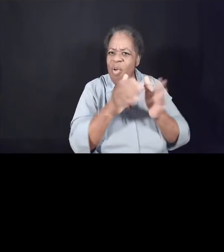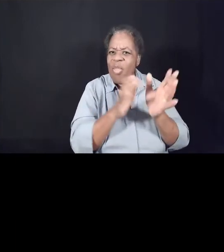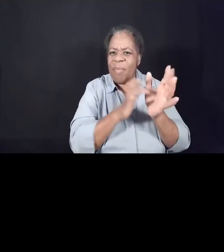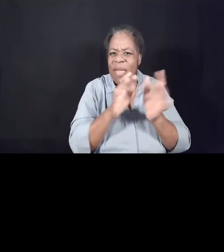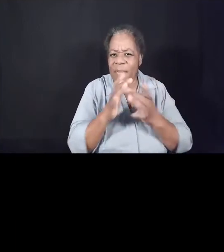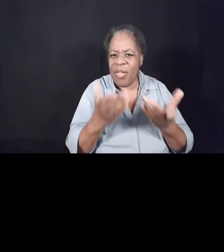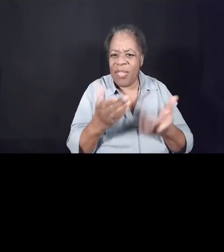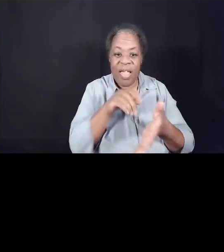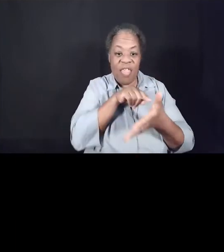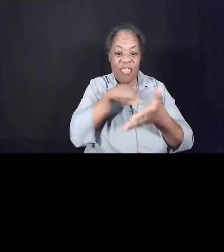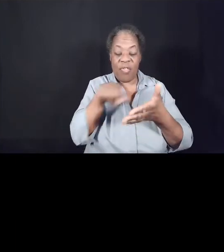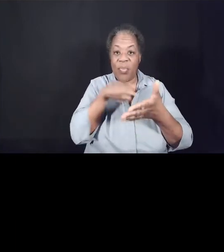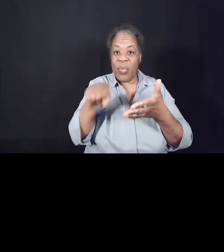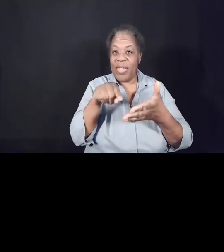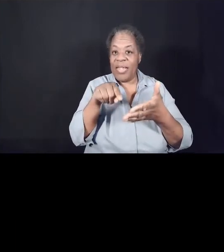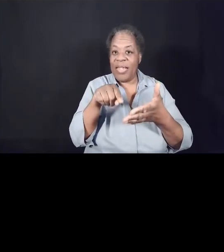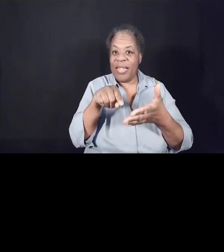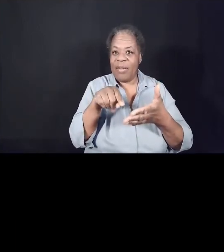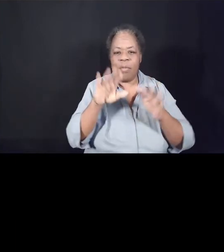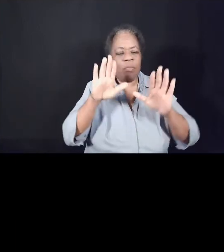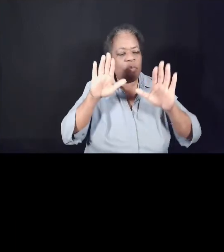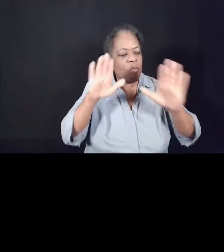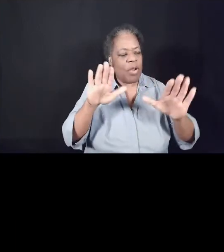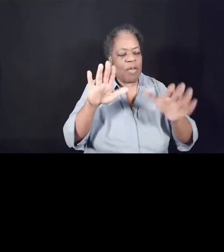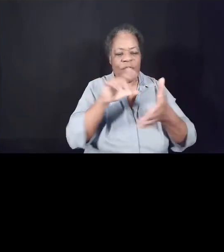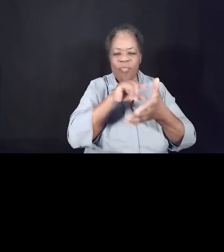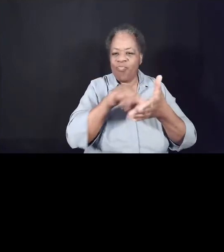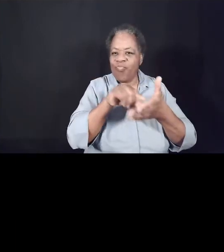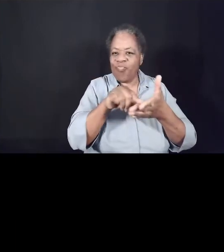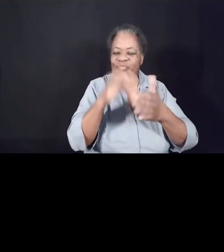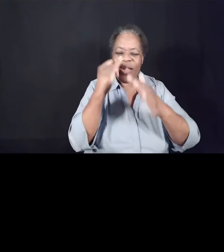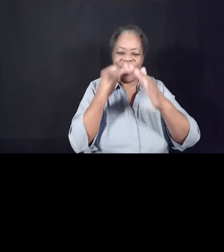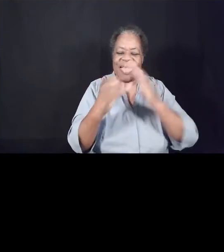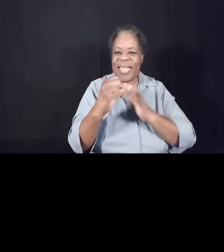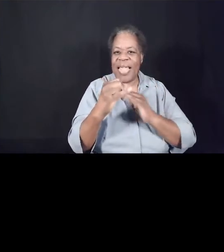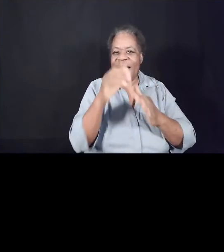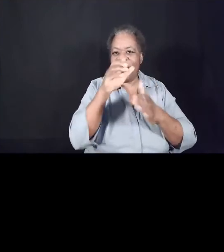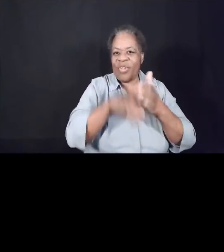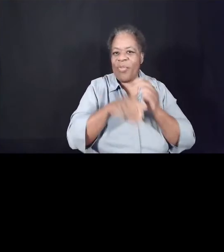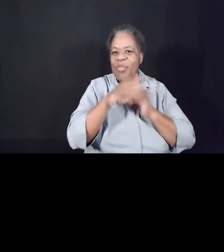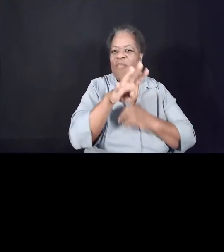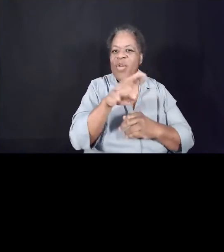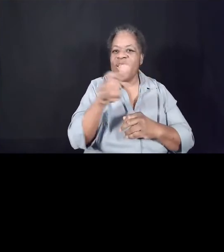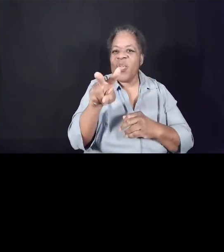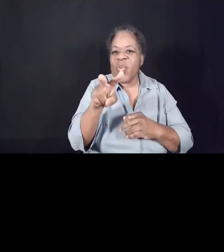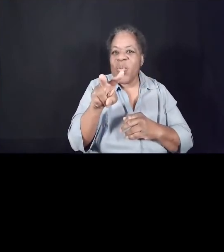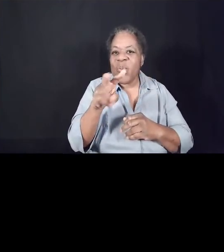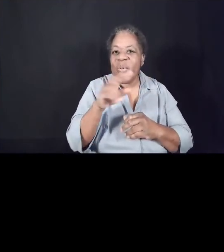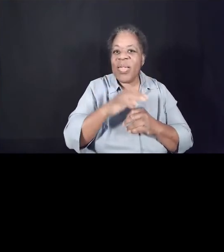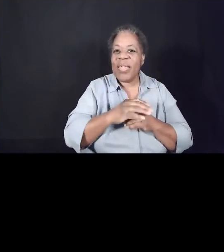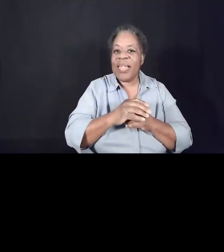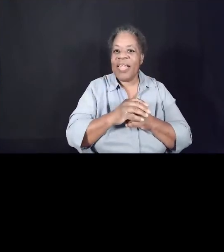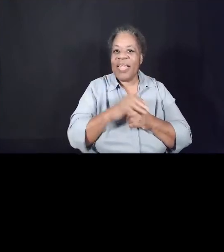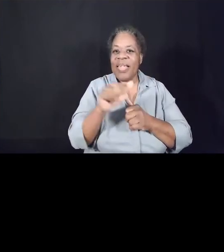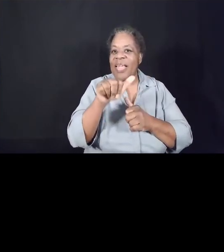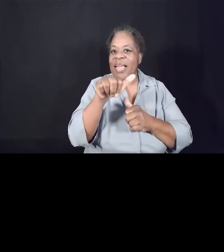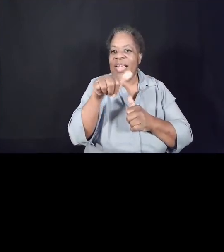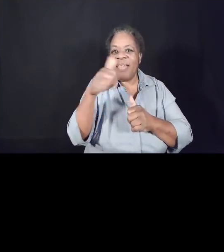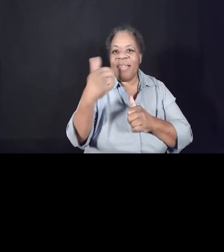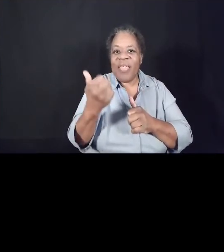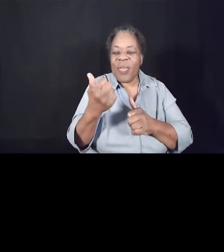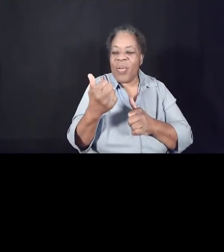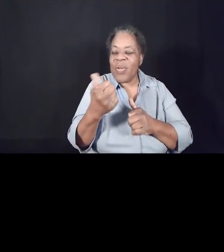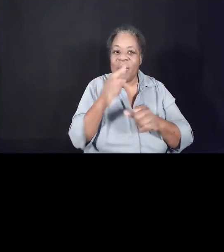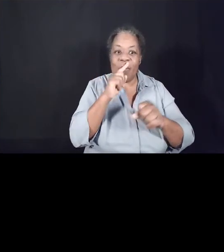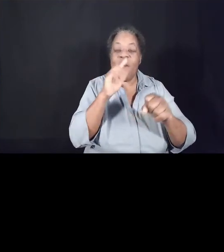we come to another great passage of Scripture. Isaiah 42. And to another promise